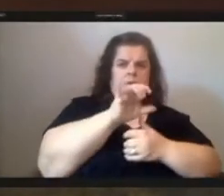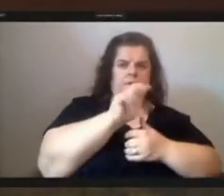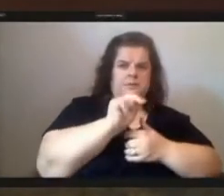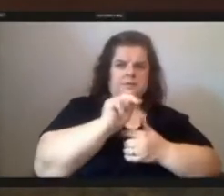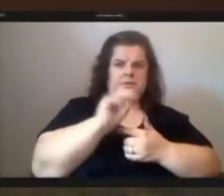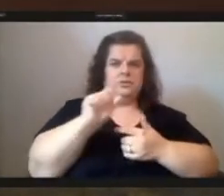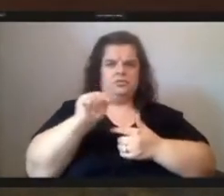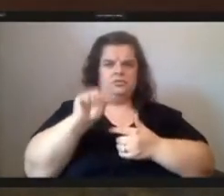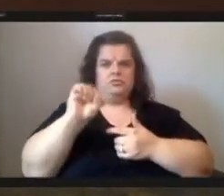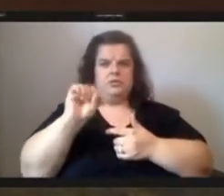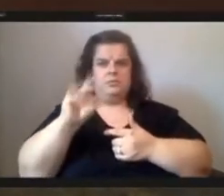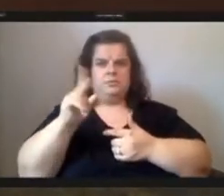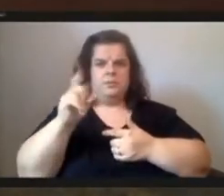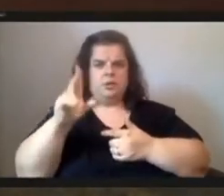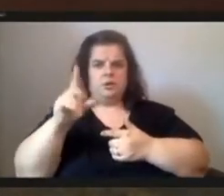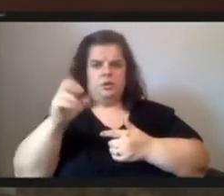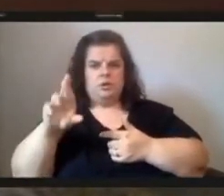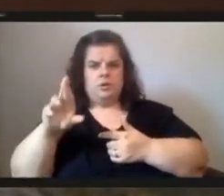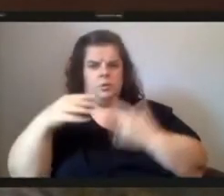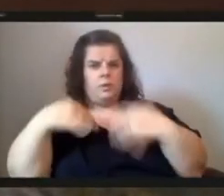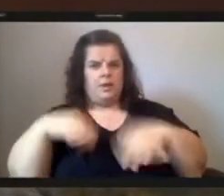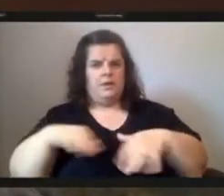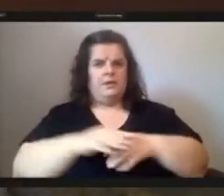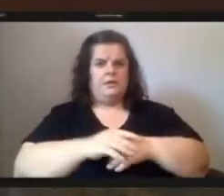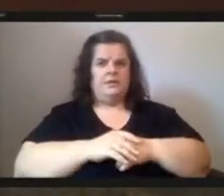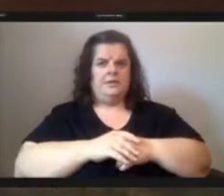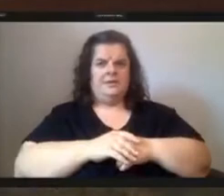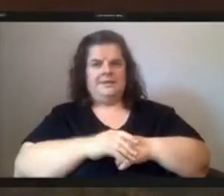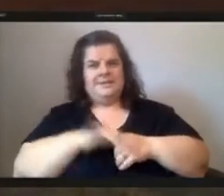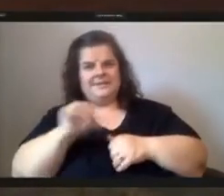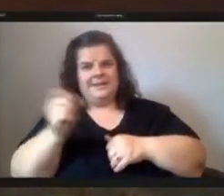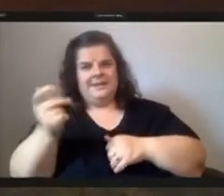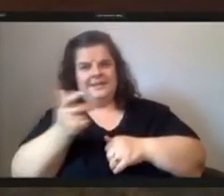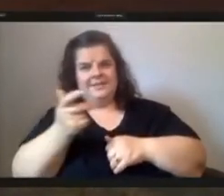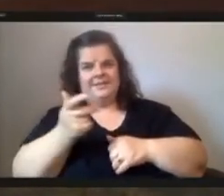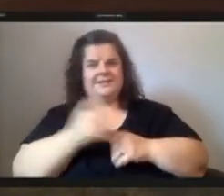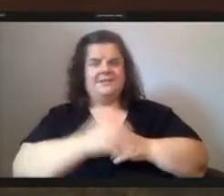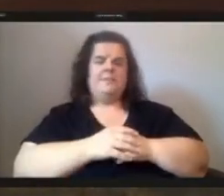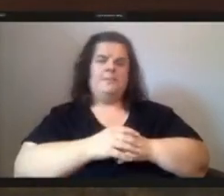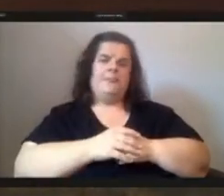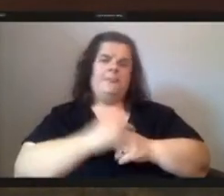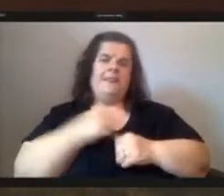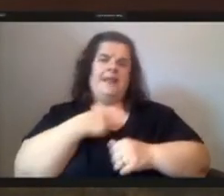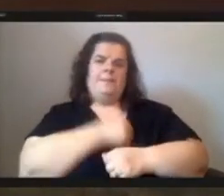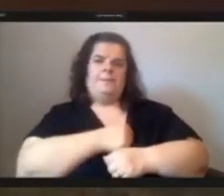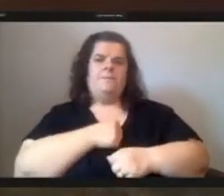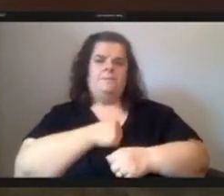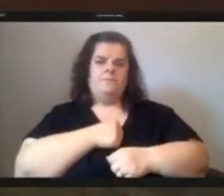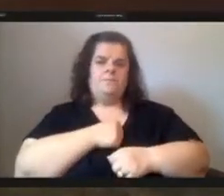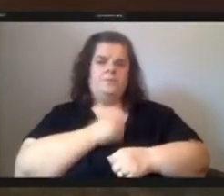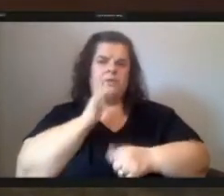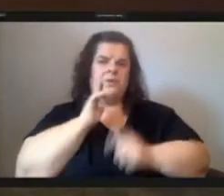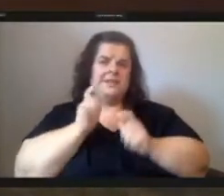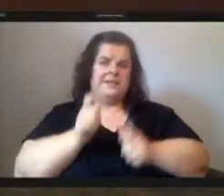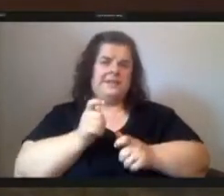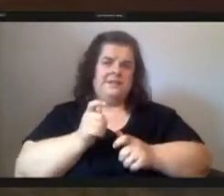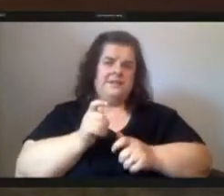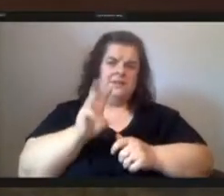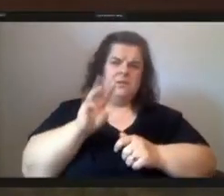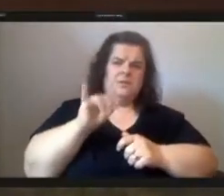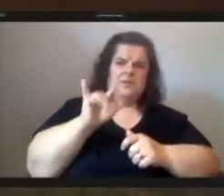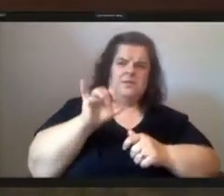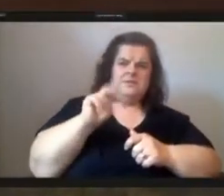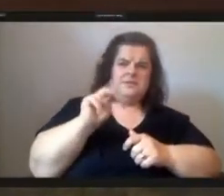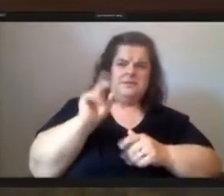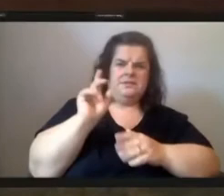councilman wilson oh no there you are i couldn't see you for a minute i apologize i'm gonna give uh councilman wilson a chance to